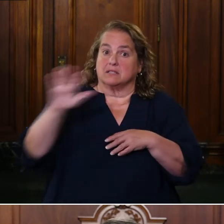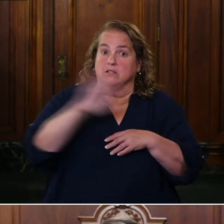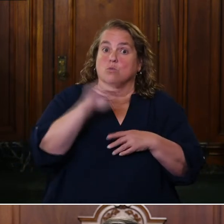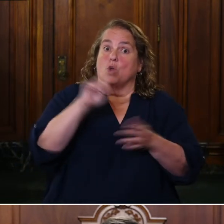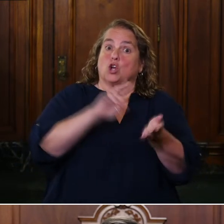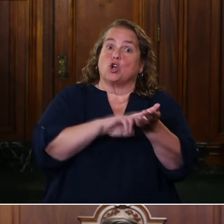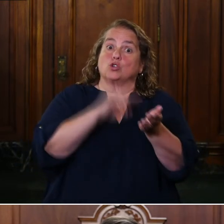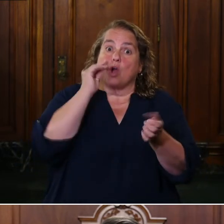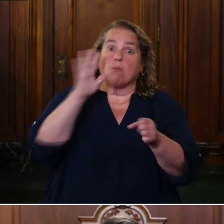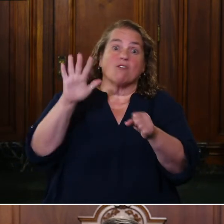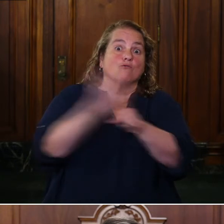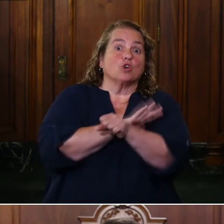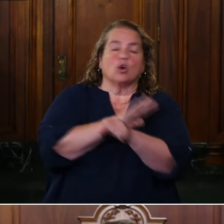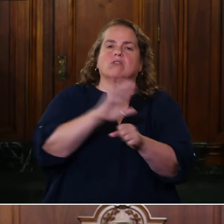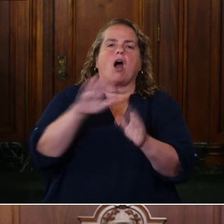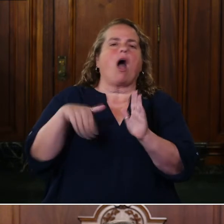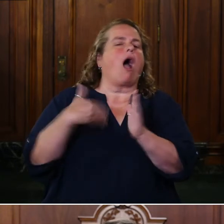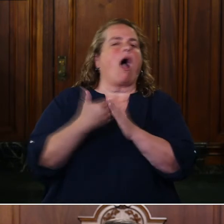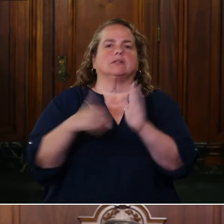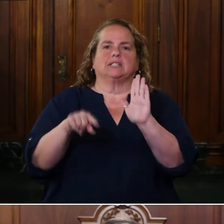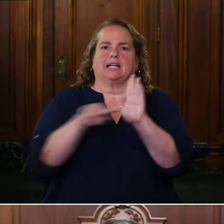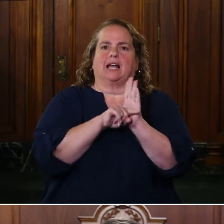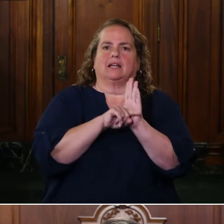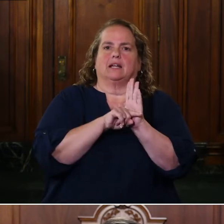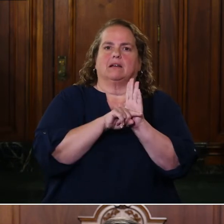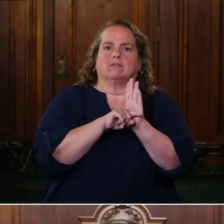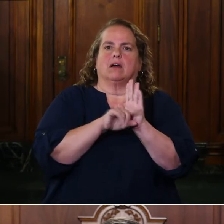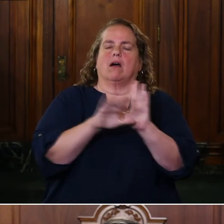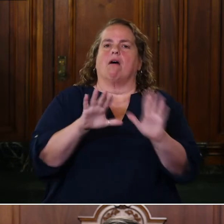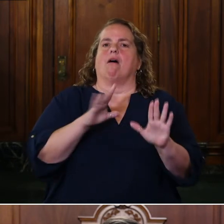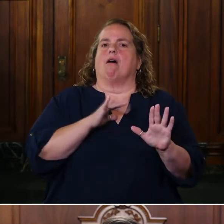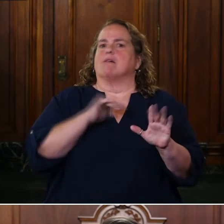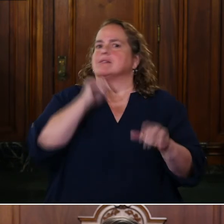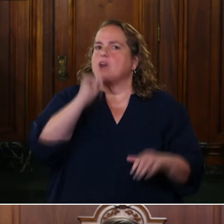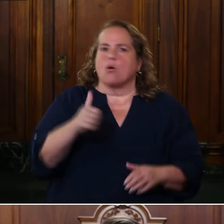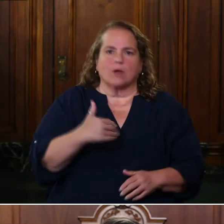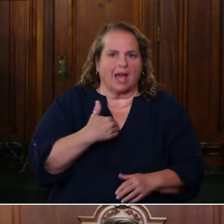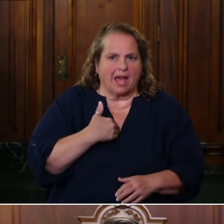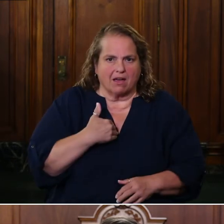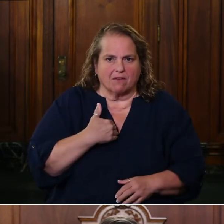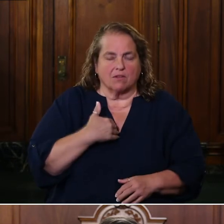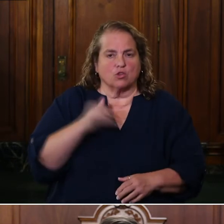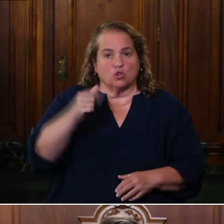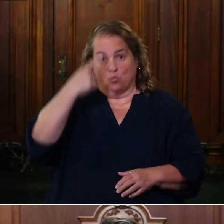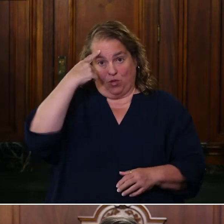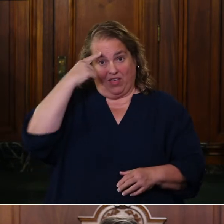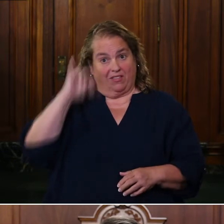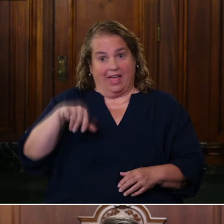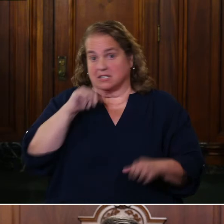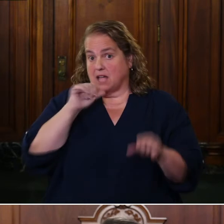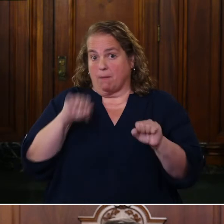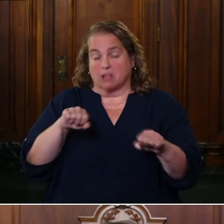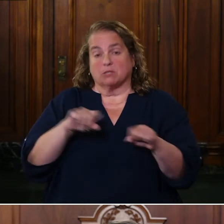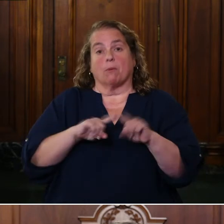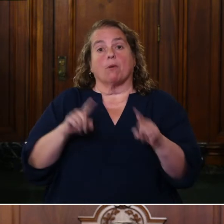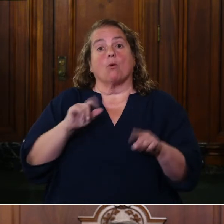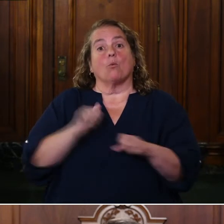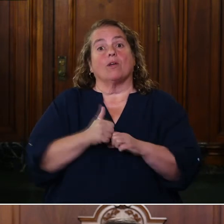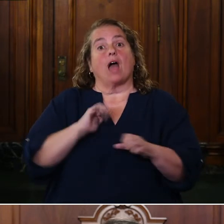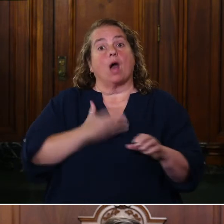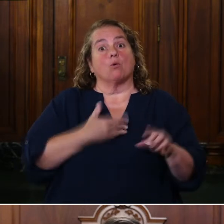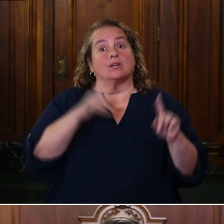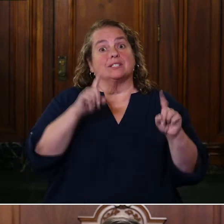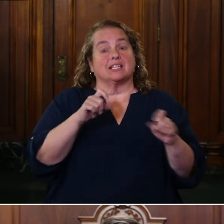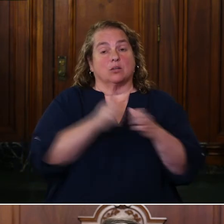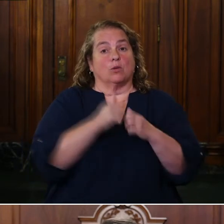And right now, many of us would have thought that that wouldn't be possible. But our experience with the Green River Correctional Facility shows us that if